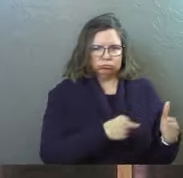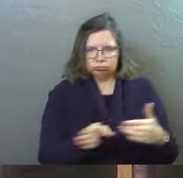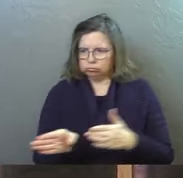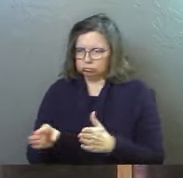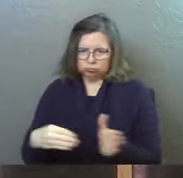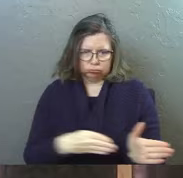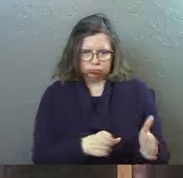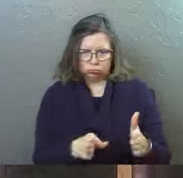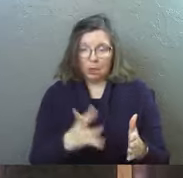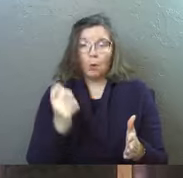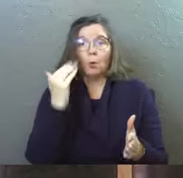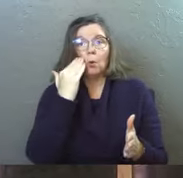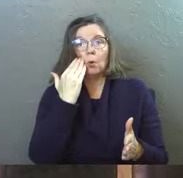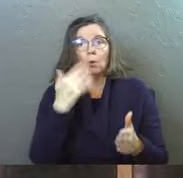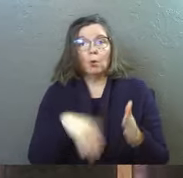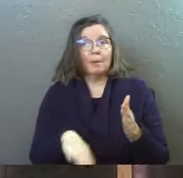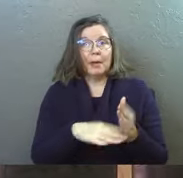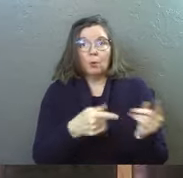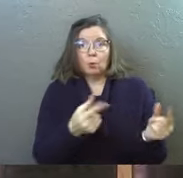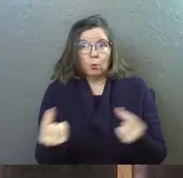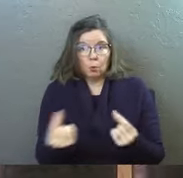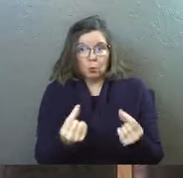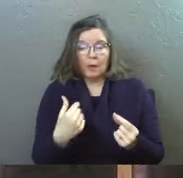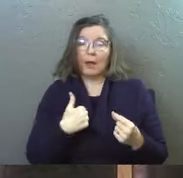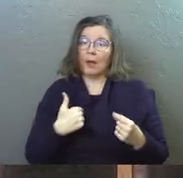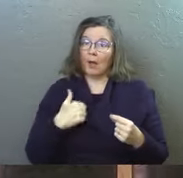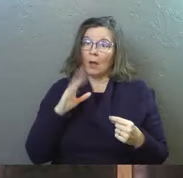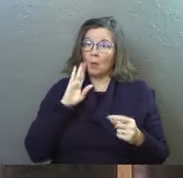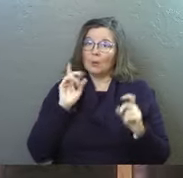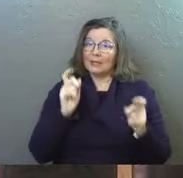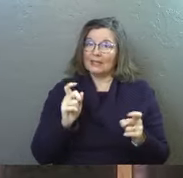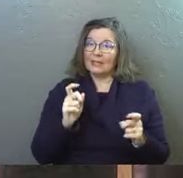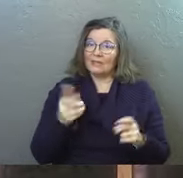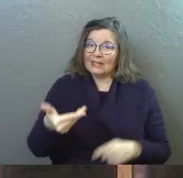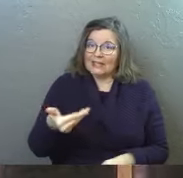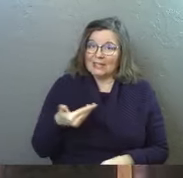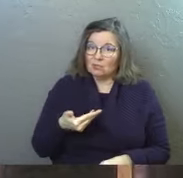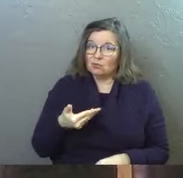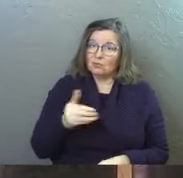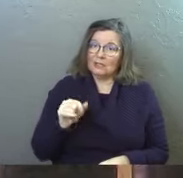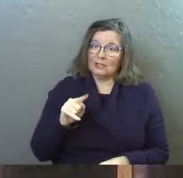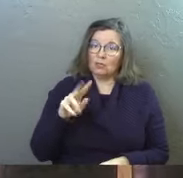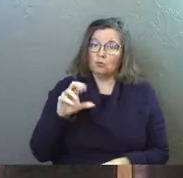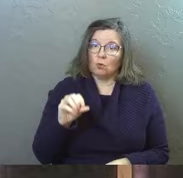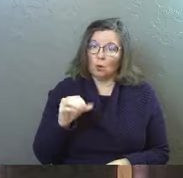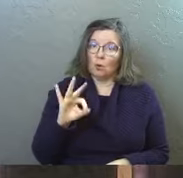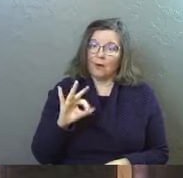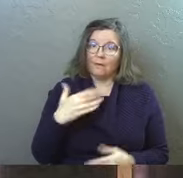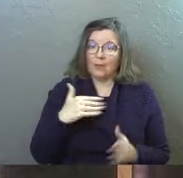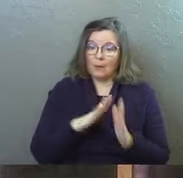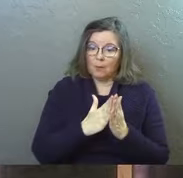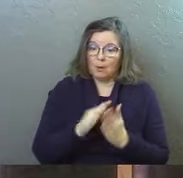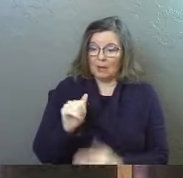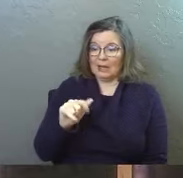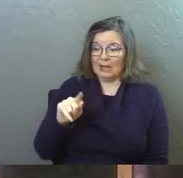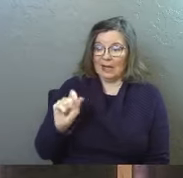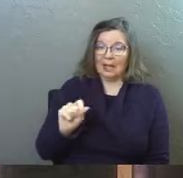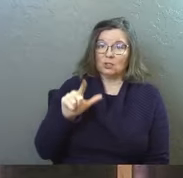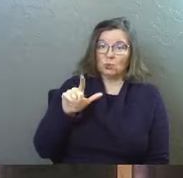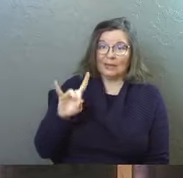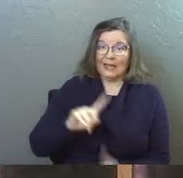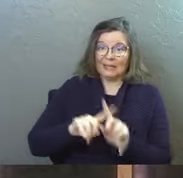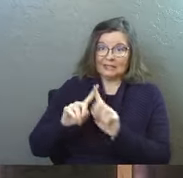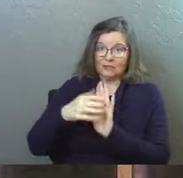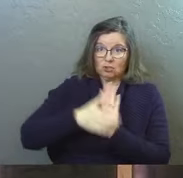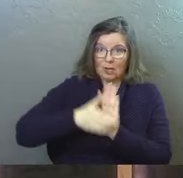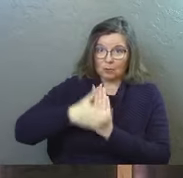just kind of want you to know basically where this thing is headed. I am gonna give us an intro of the book because Acts is 28